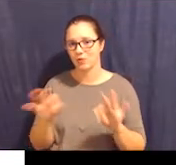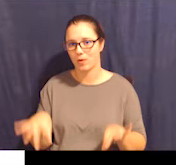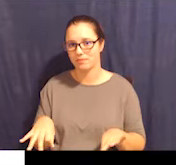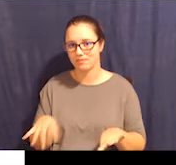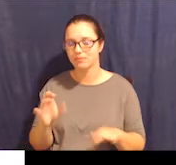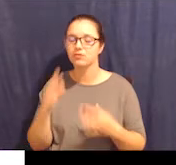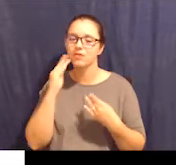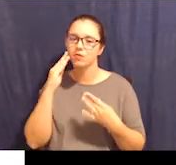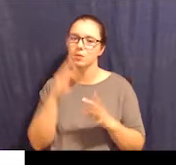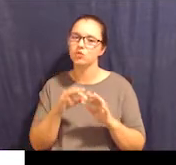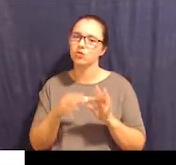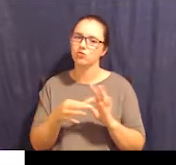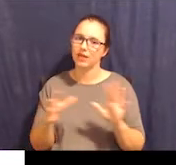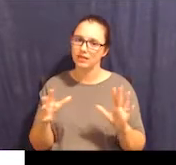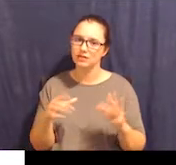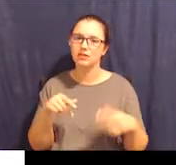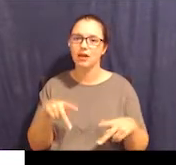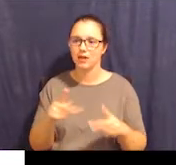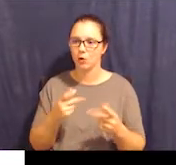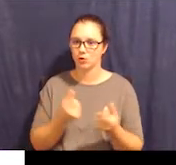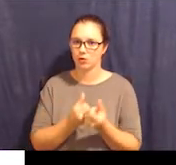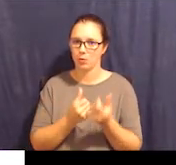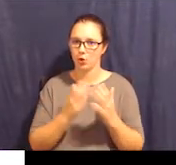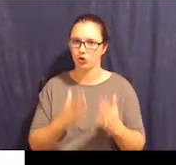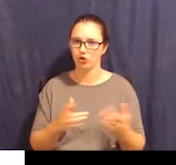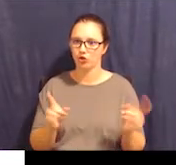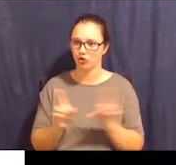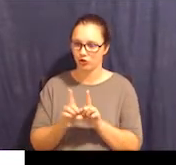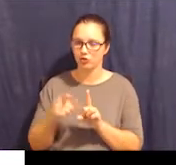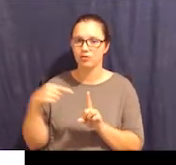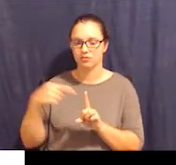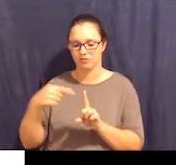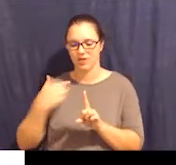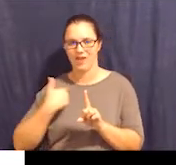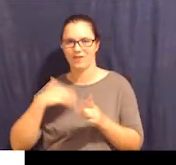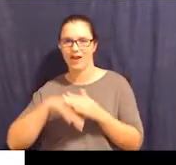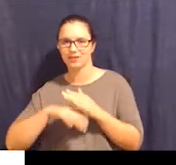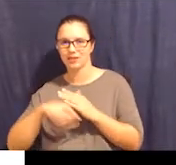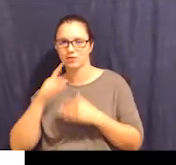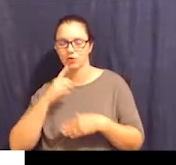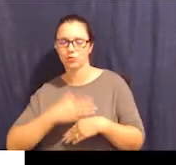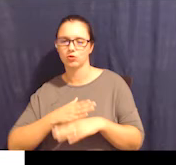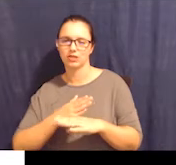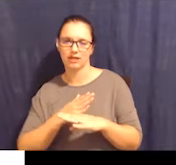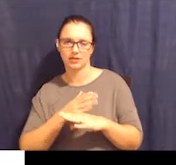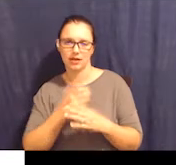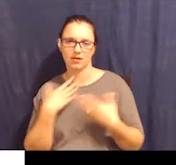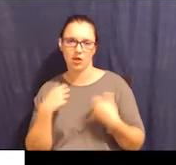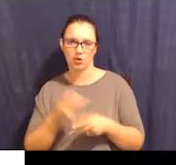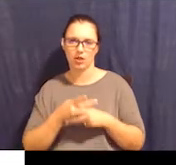And that would be an information release where they allow their supporter access to their protected healthcare records.